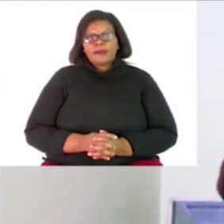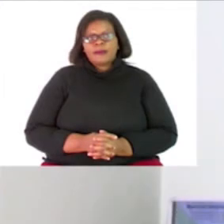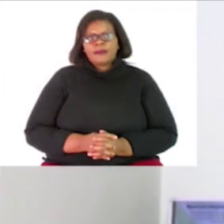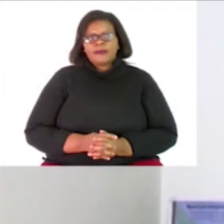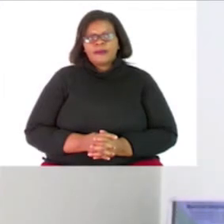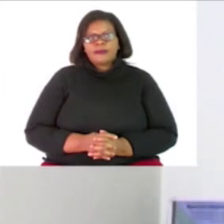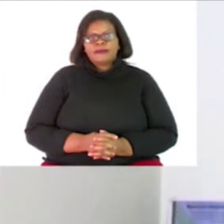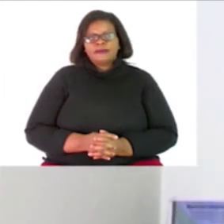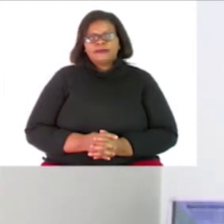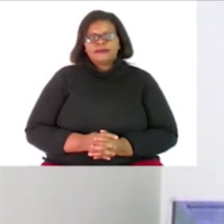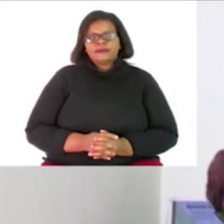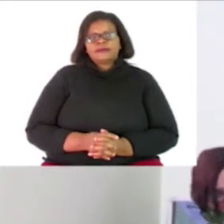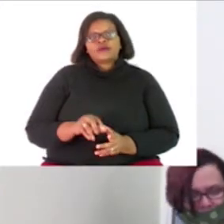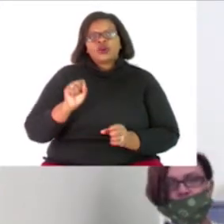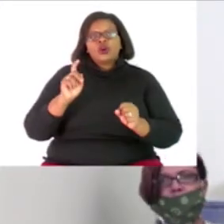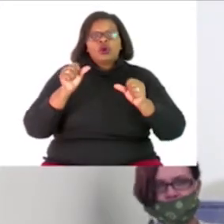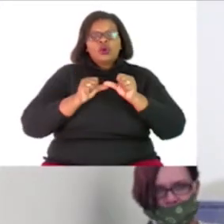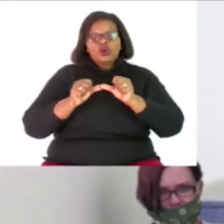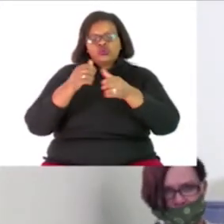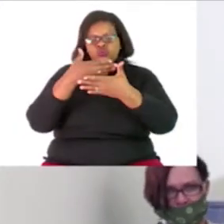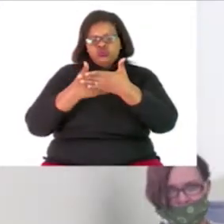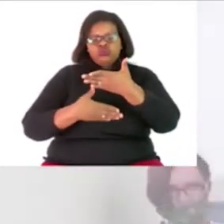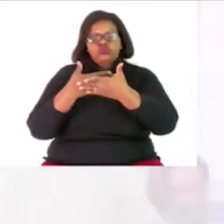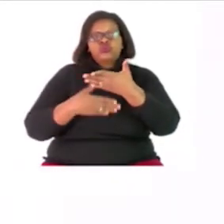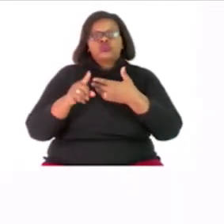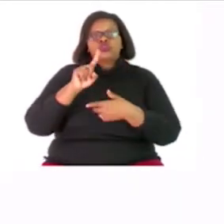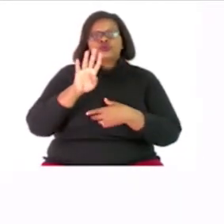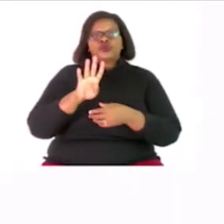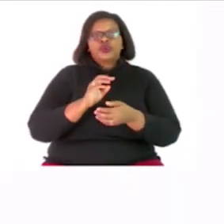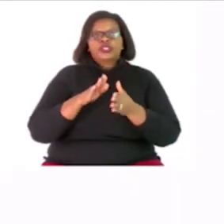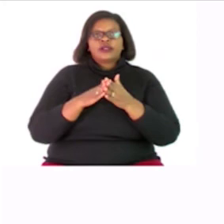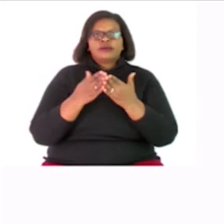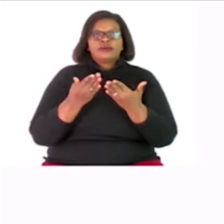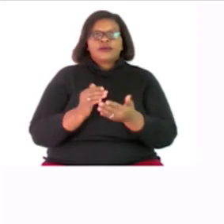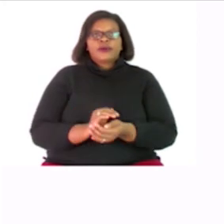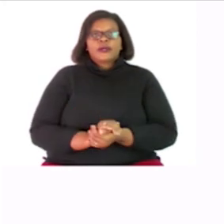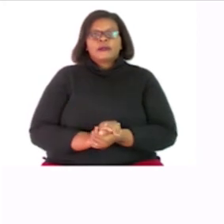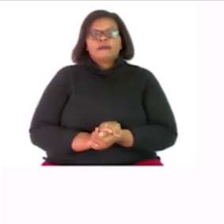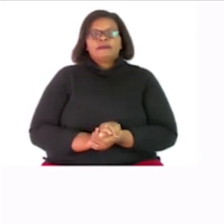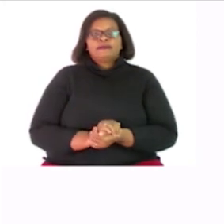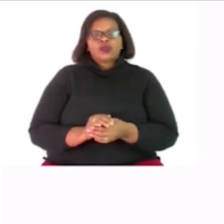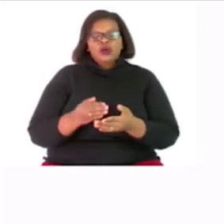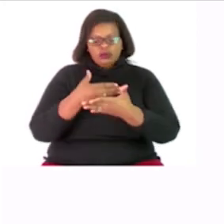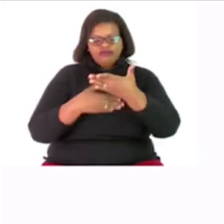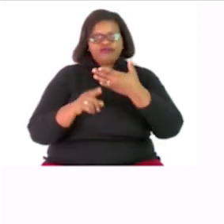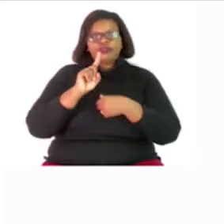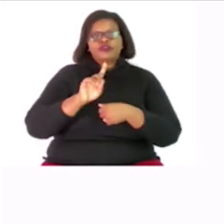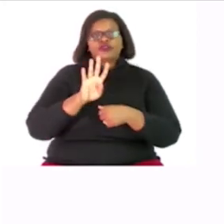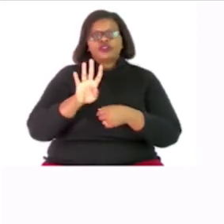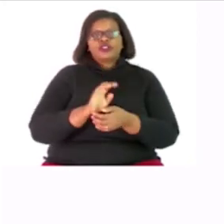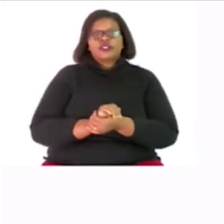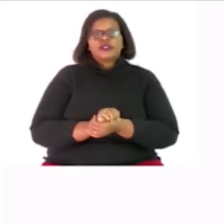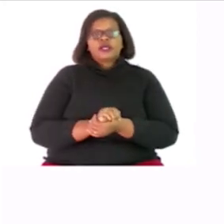we're moving on to page fourteen now what we have on page fourteen are